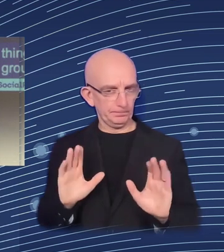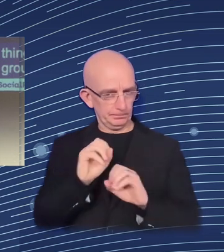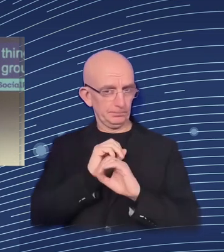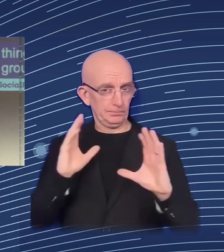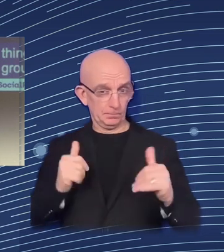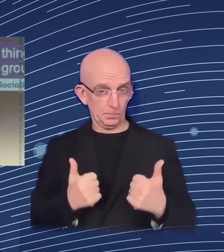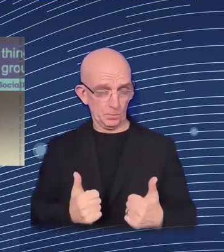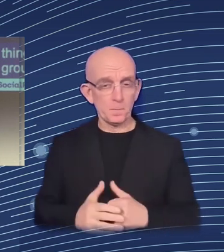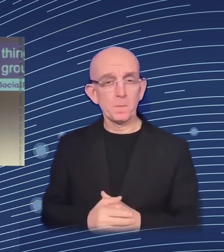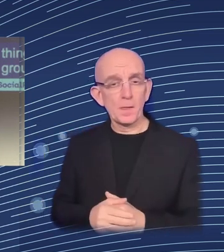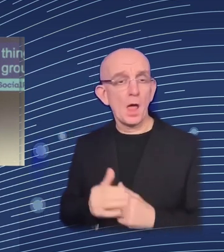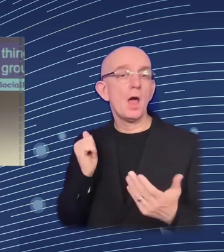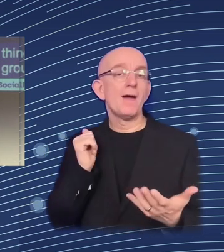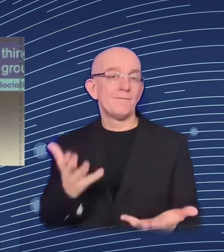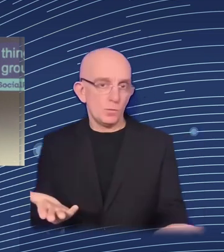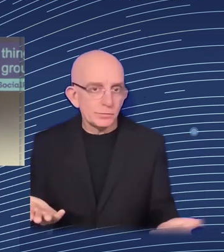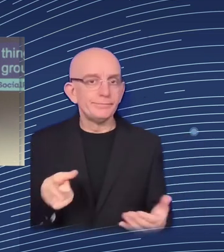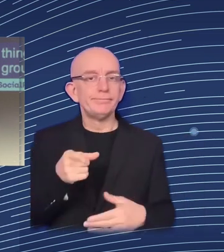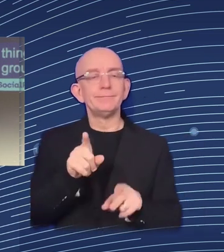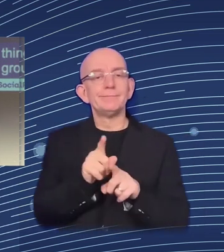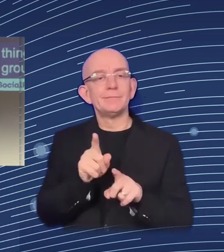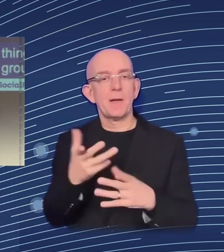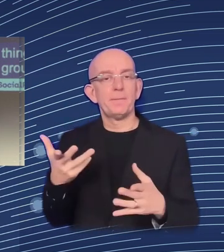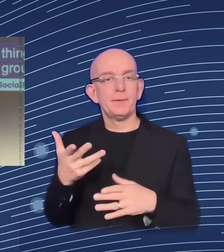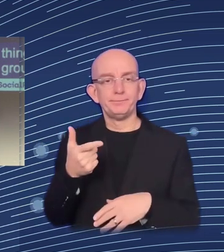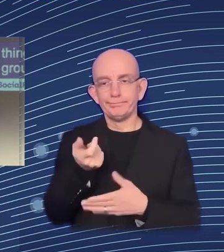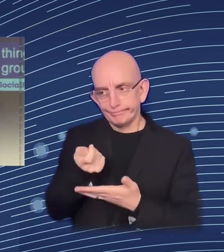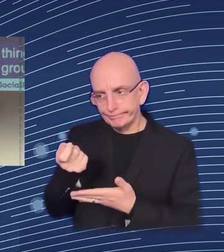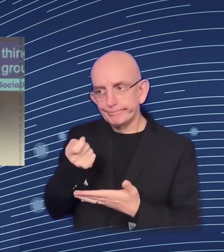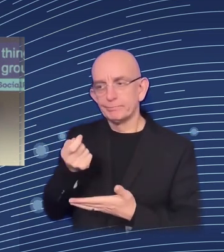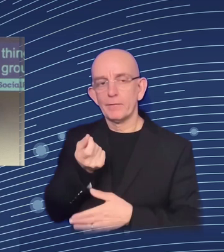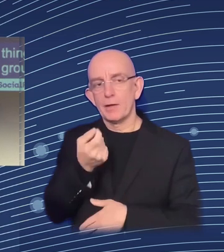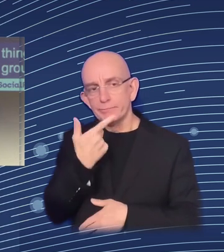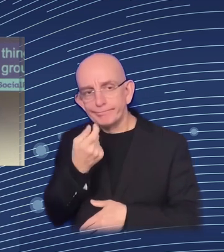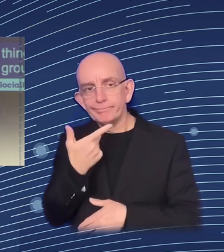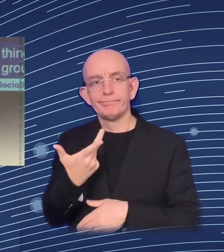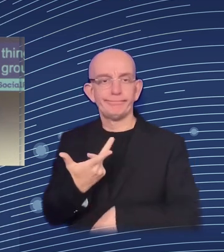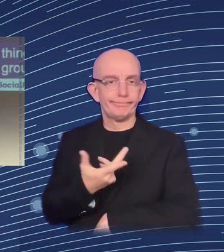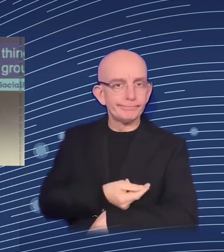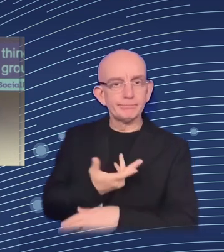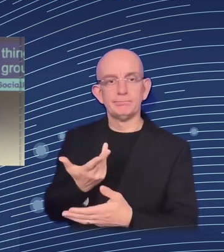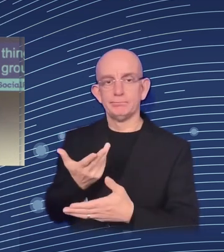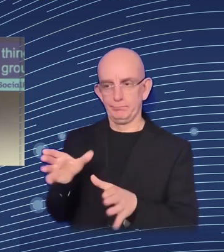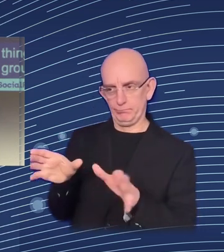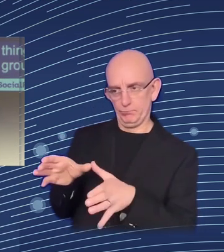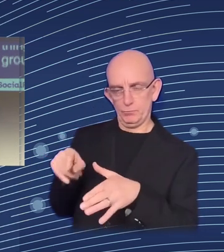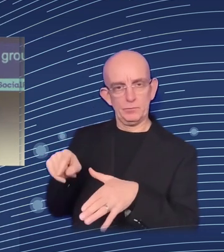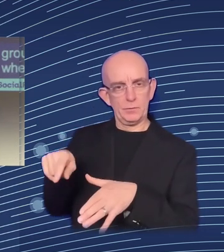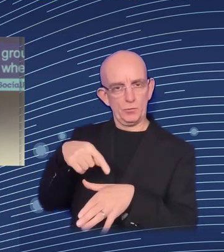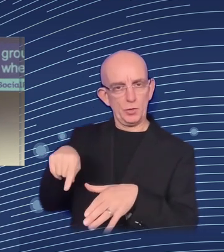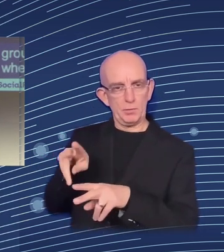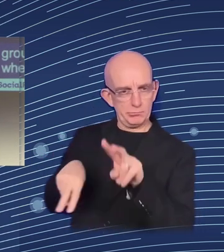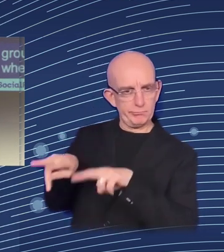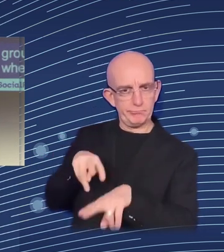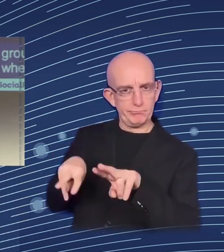The second one is, of course, the same with regions. Okay, so you can see whether that works better for a particular region